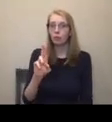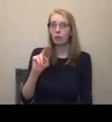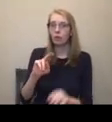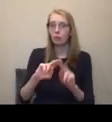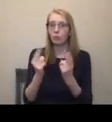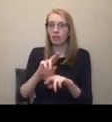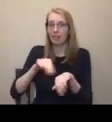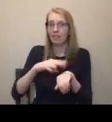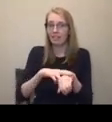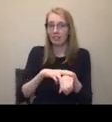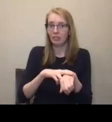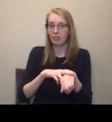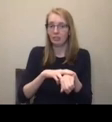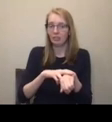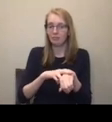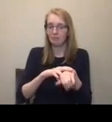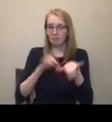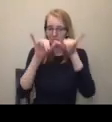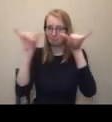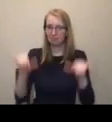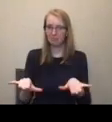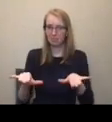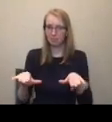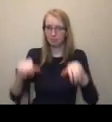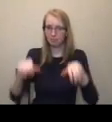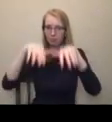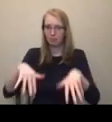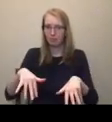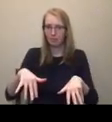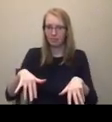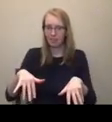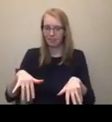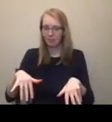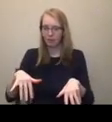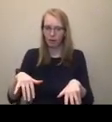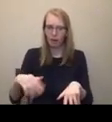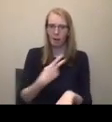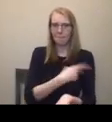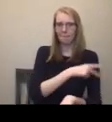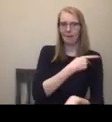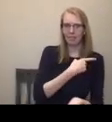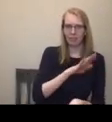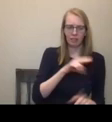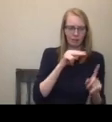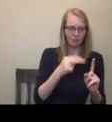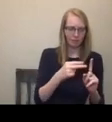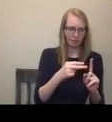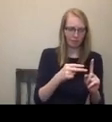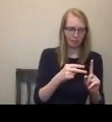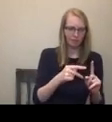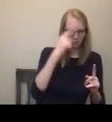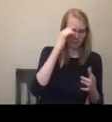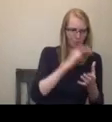touching my mouth so much. So it's claiming and exercising rights on the patient side. It's you have patient's belief that patients have the